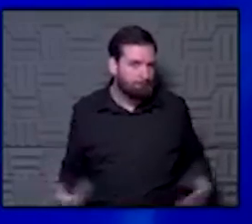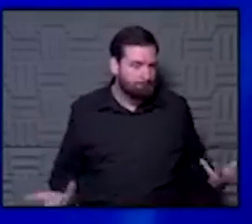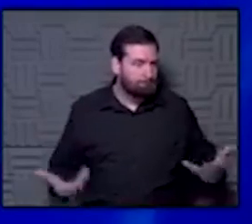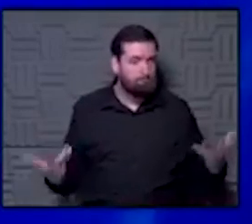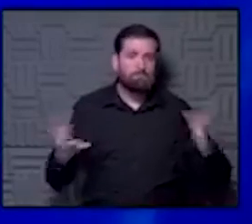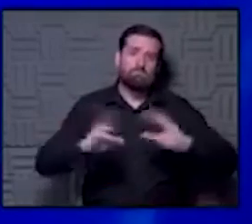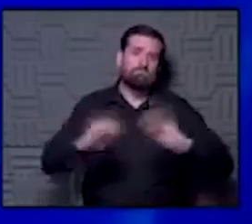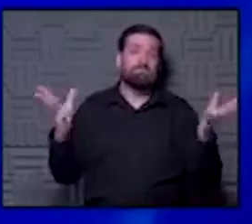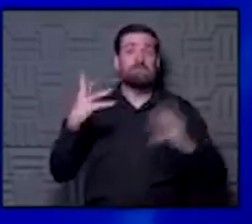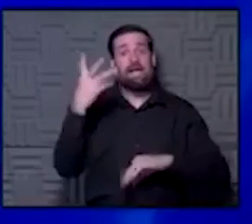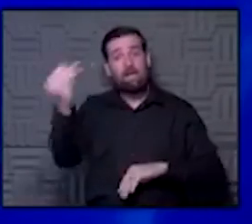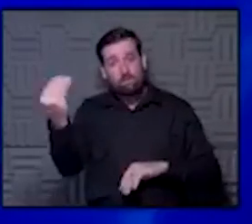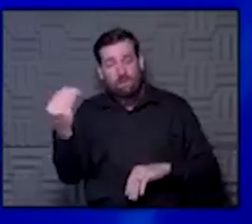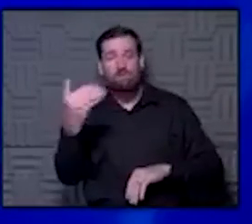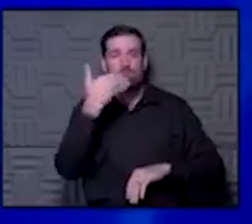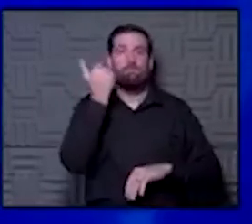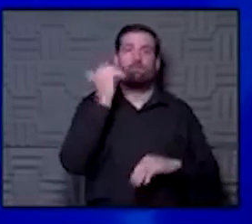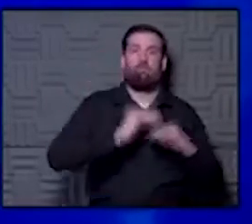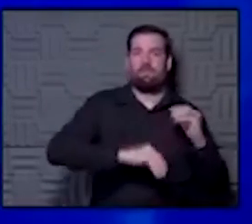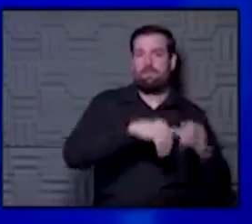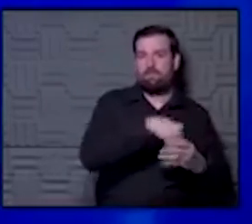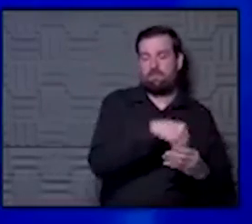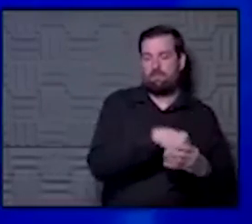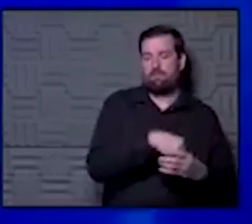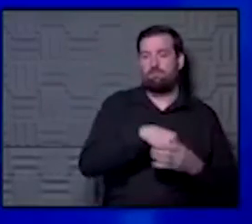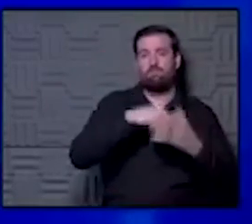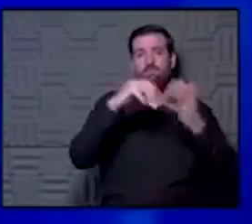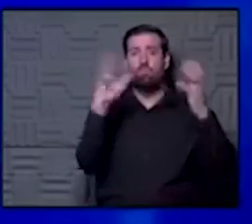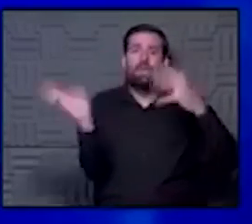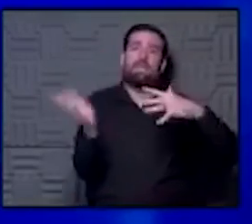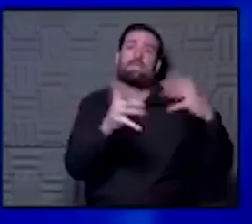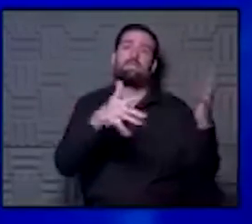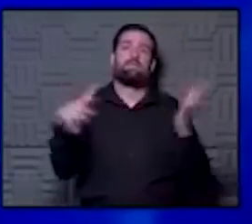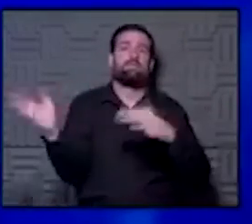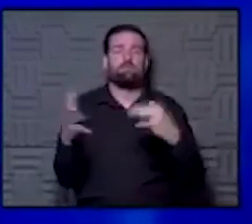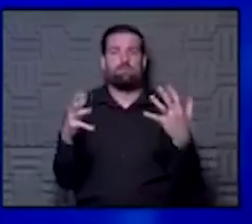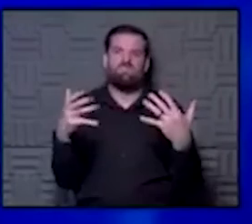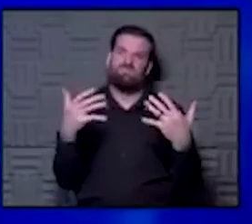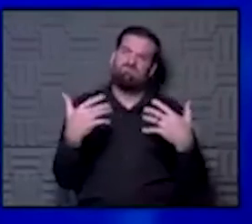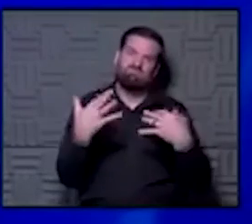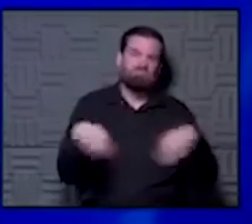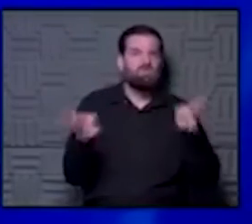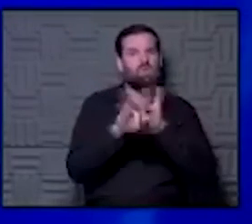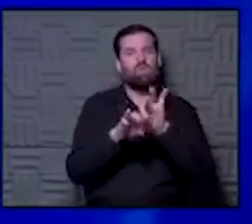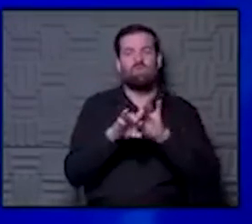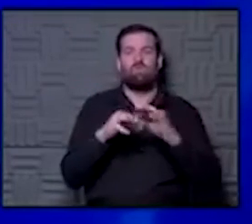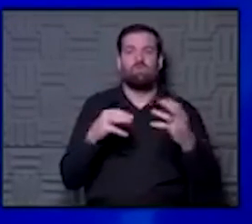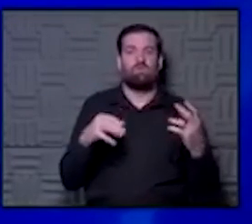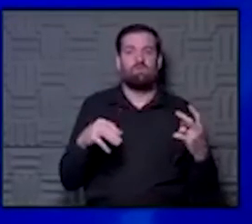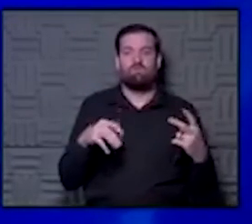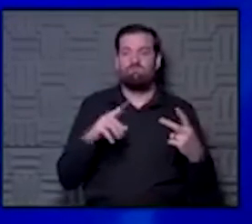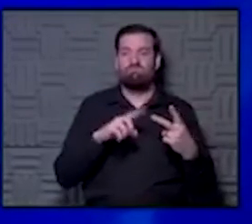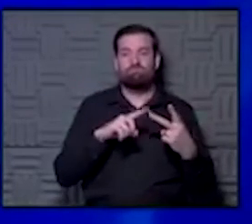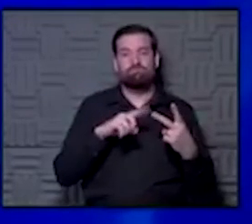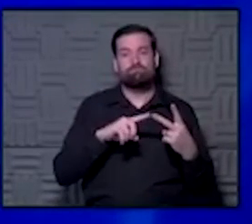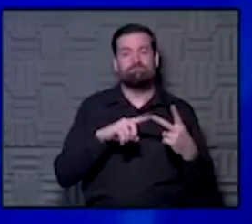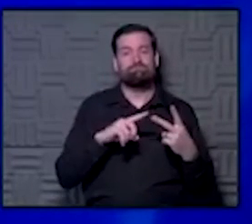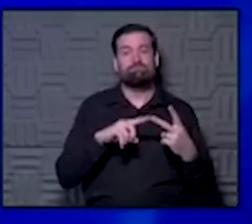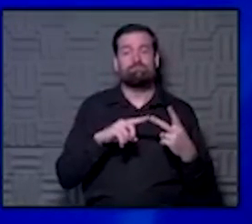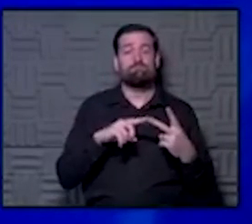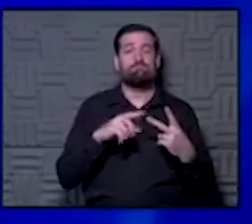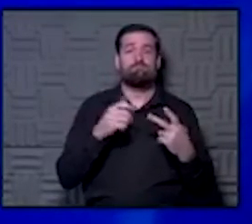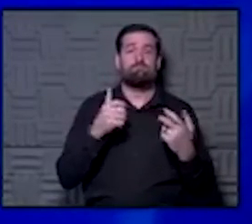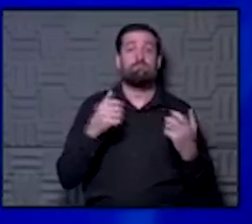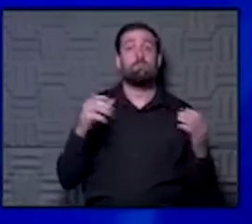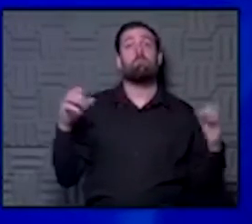being outside is better than being inside. The wind currents and dispersion of the virus makes a huge difference if you're outside. Second of all, trying